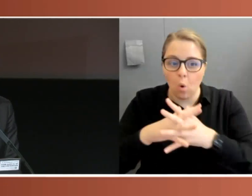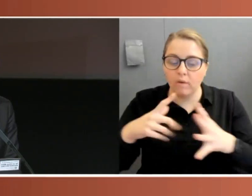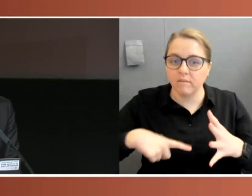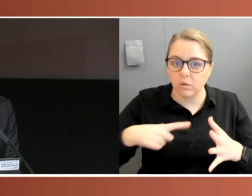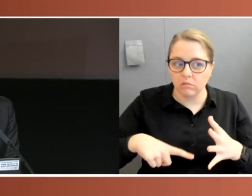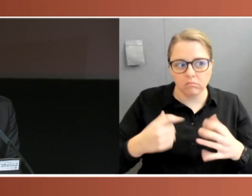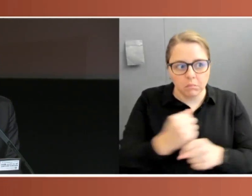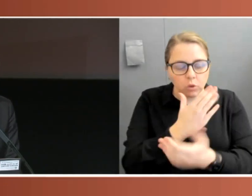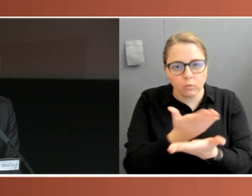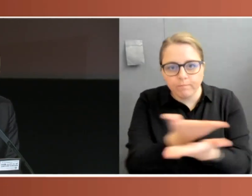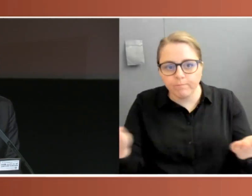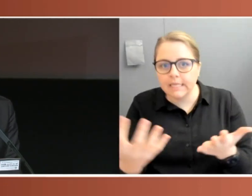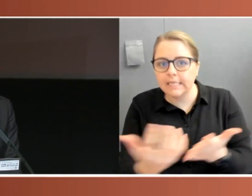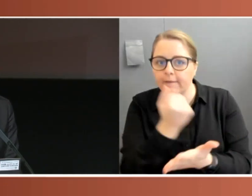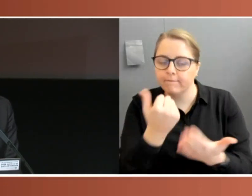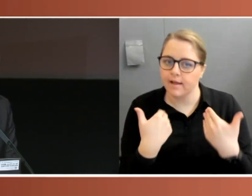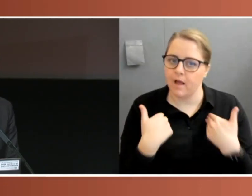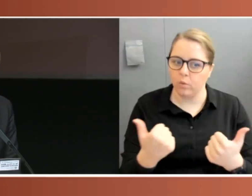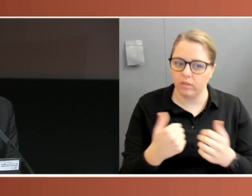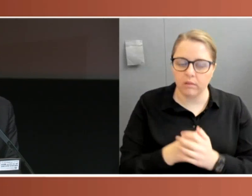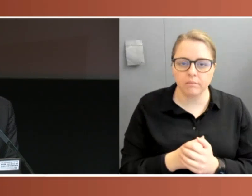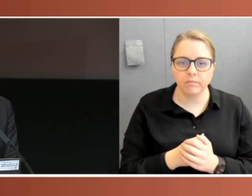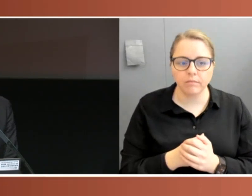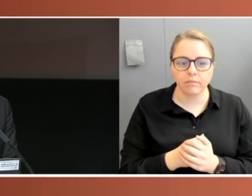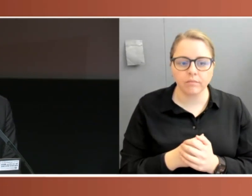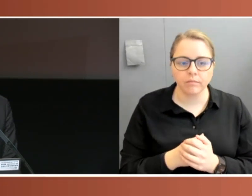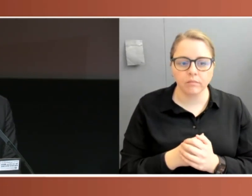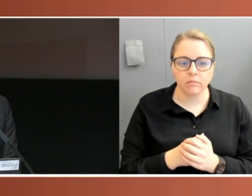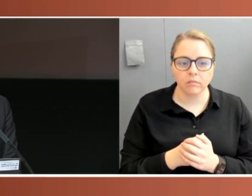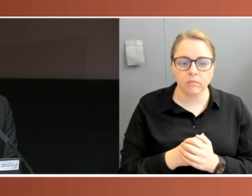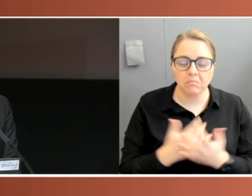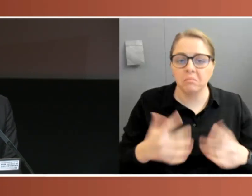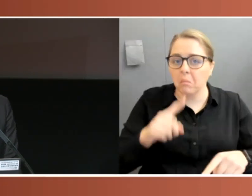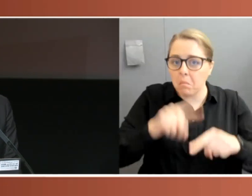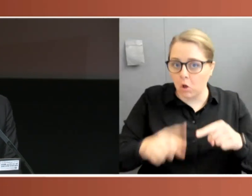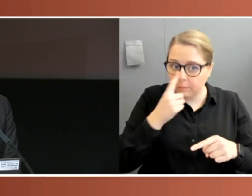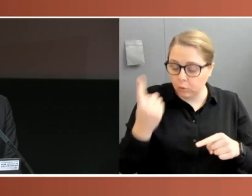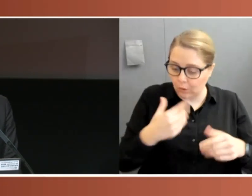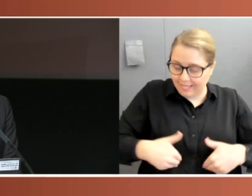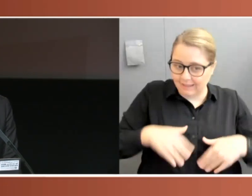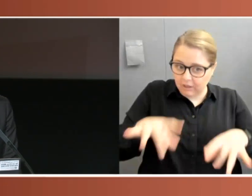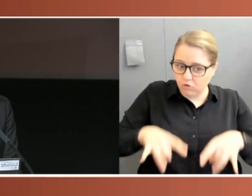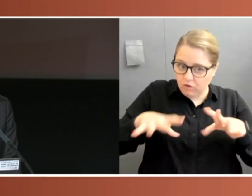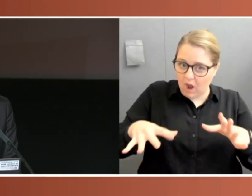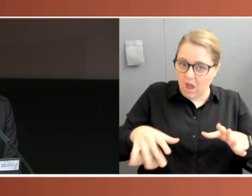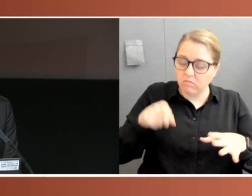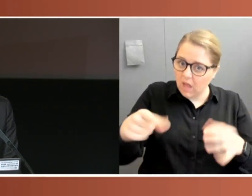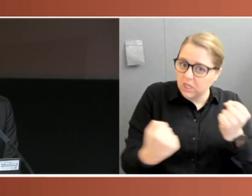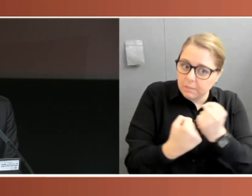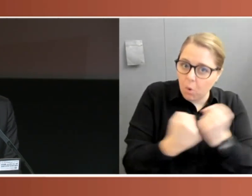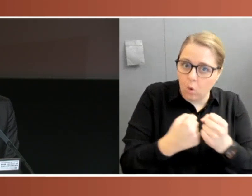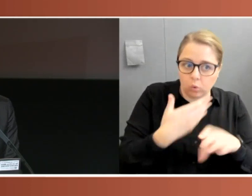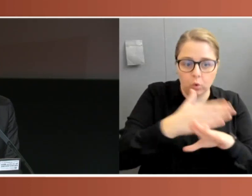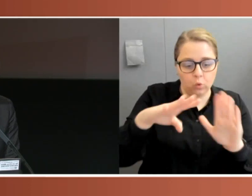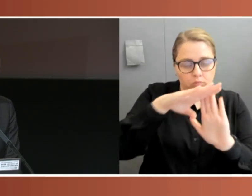liberties. At the same time, it was fair to say that many, if not most, Australians supported these measures as a necessary public health measure.